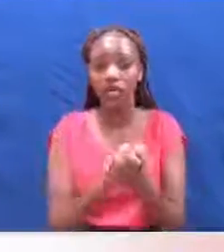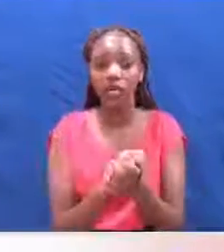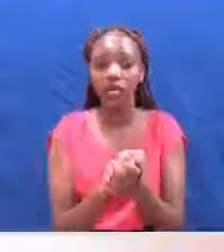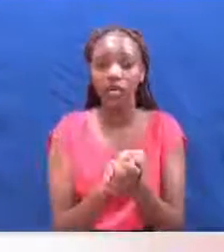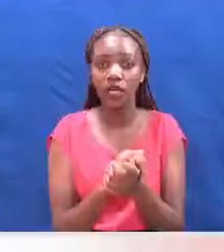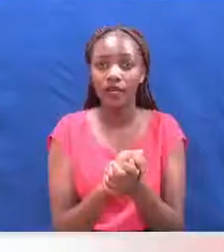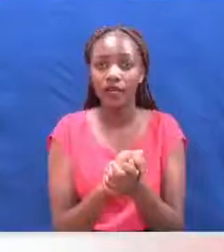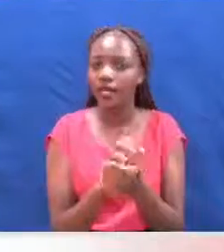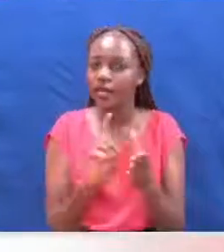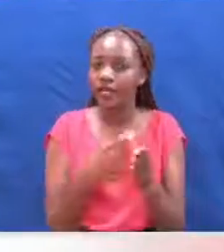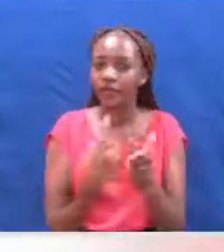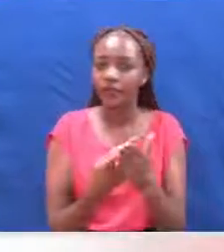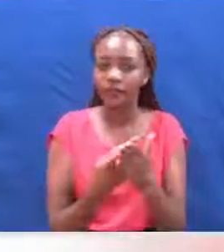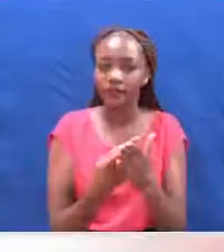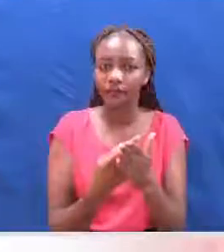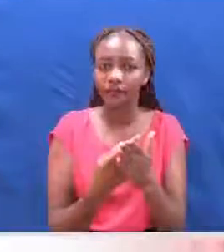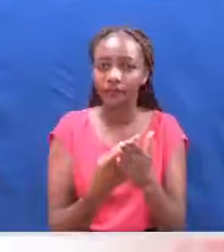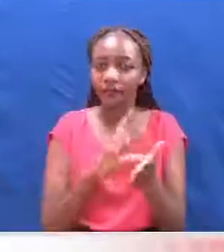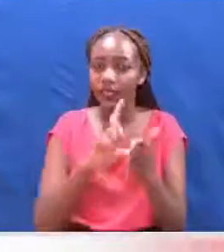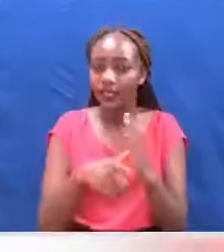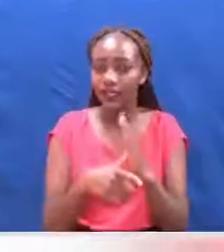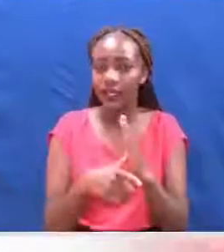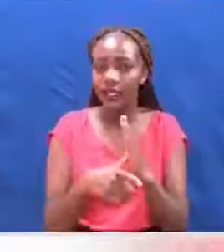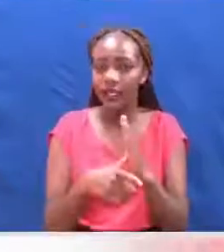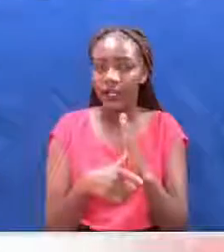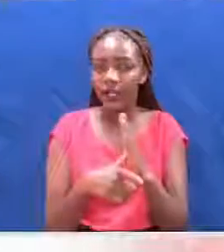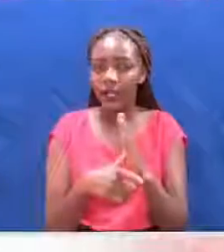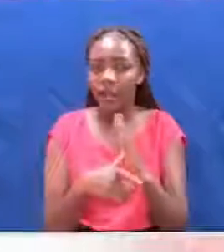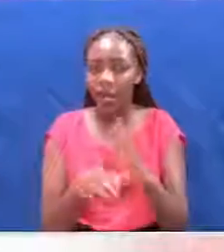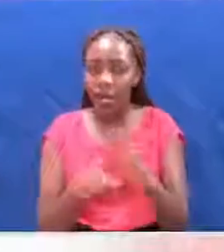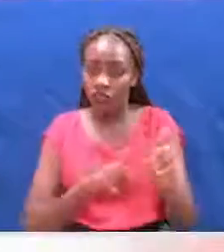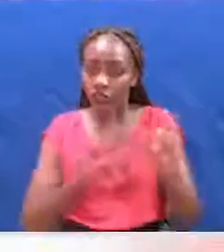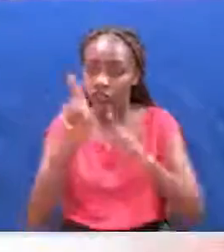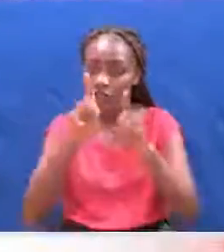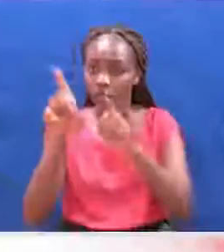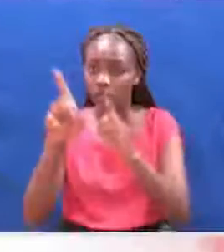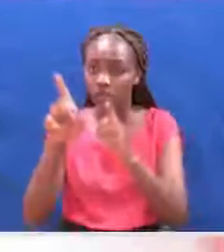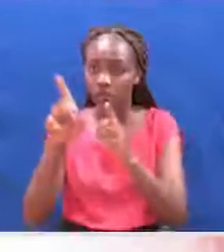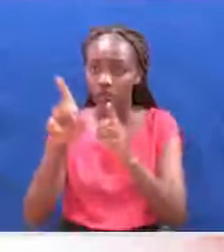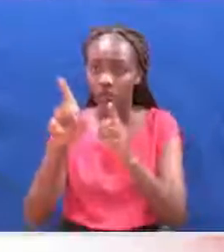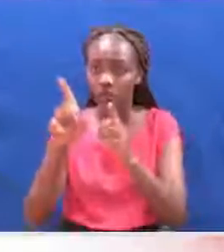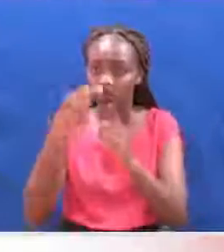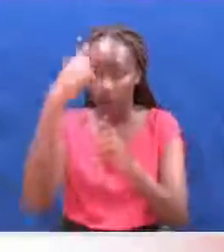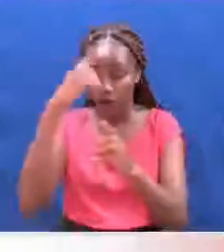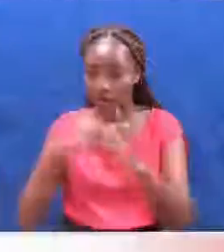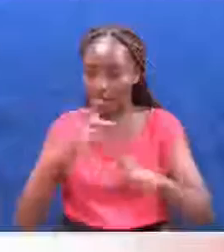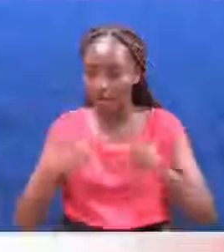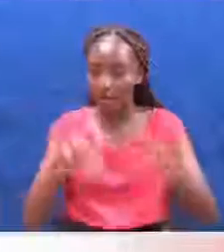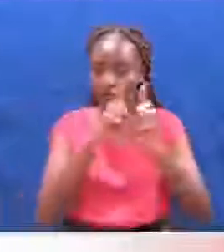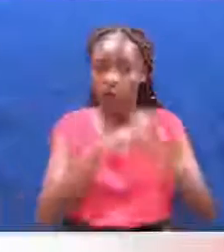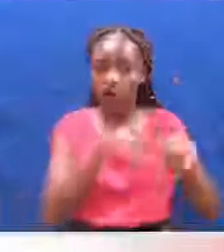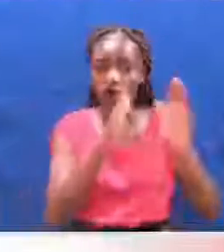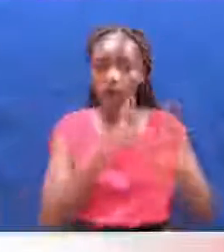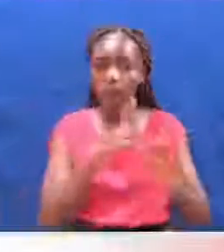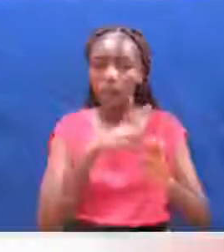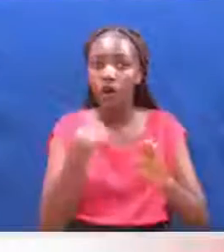Once the silage is harvested in the field, it is transported to the bankers for compaction. Farmers who would wish